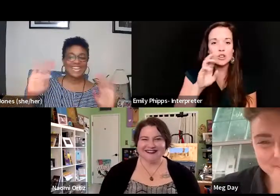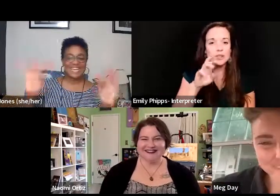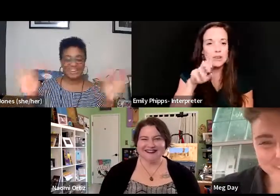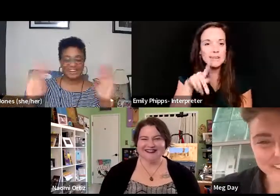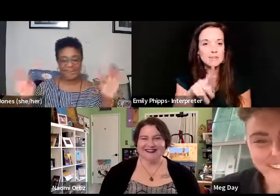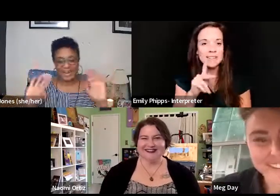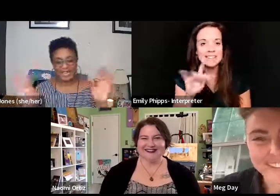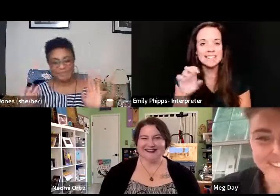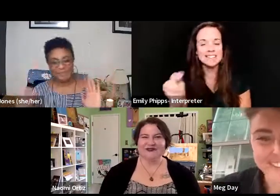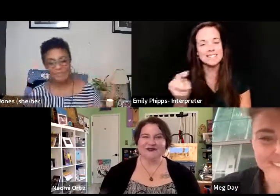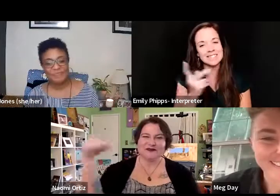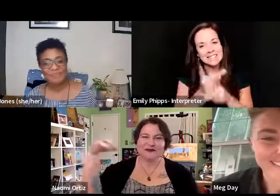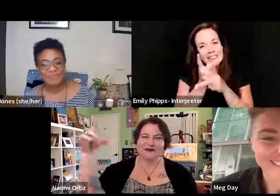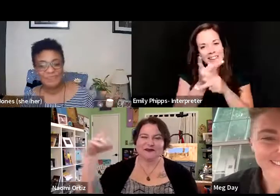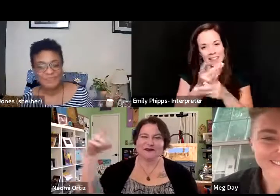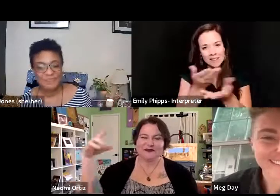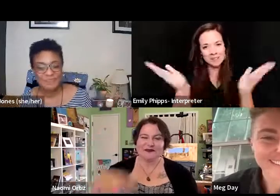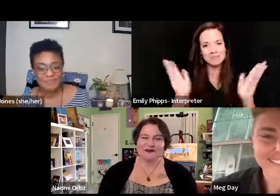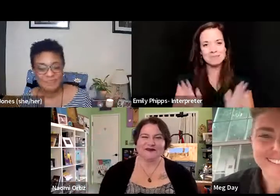Take care, everybody.